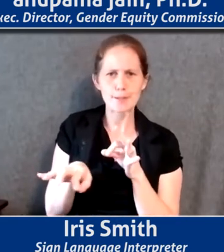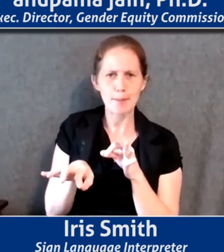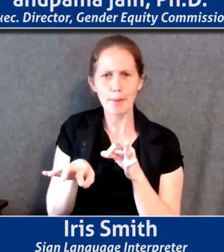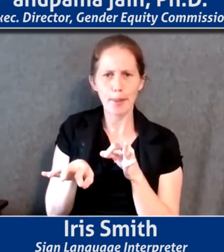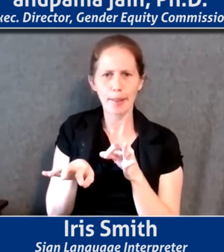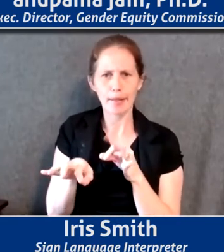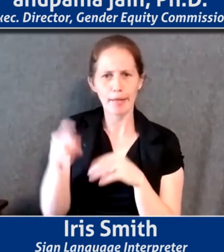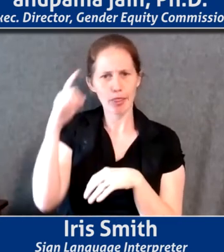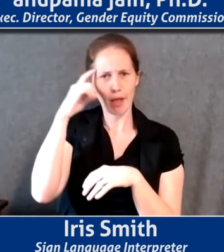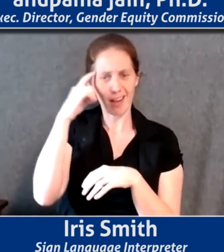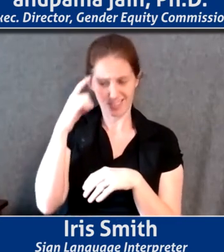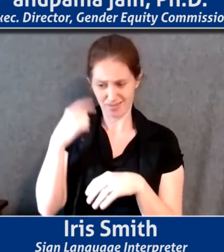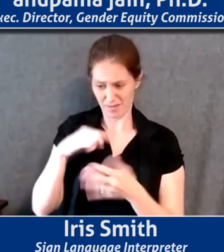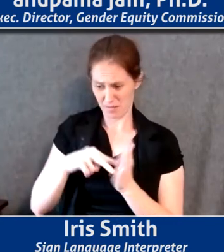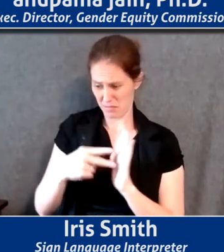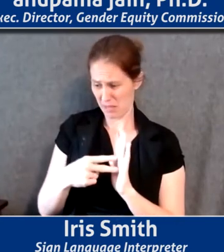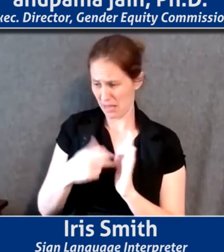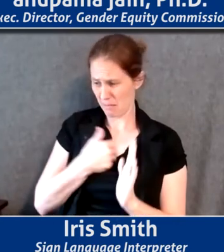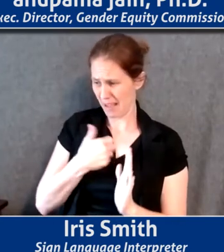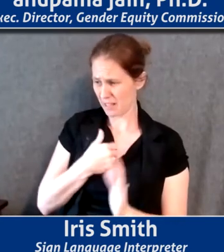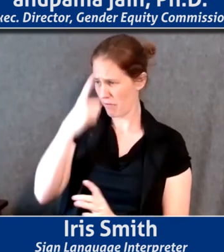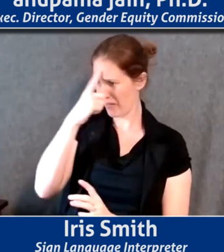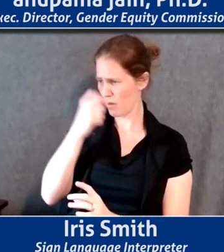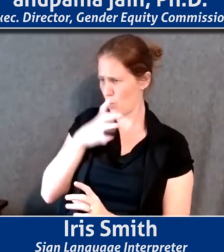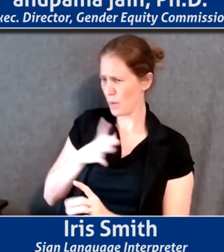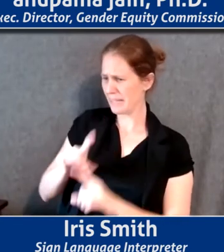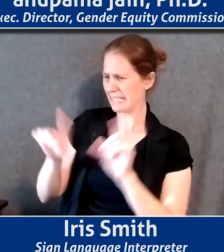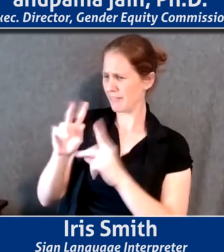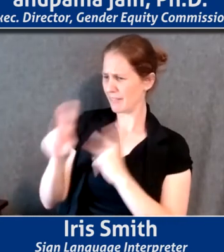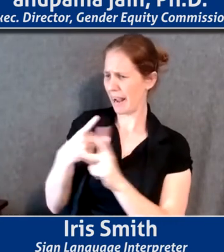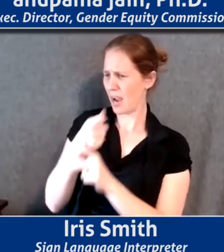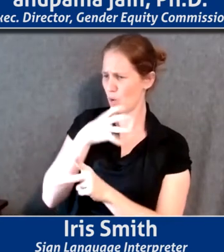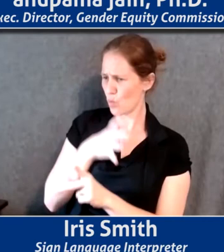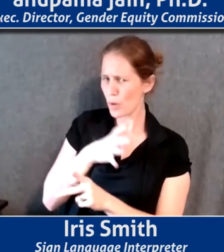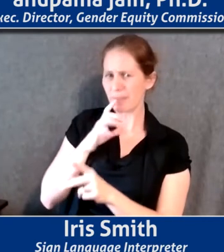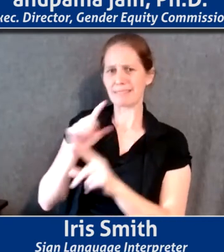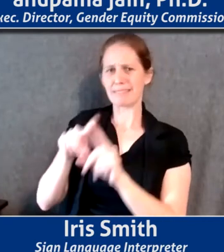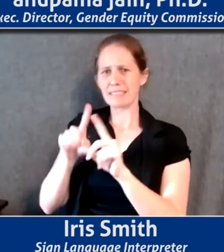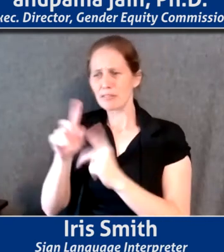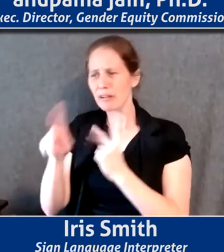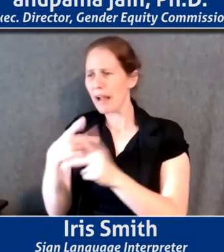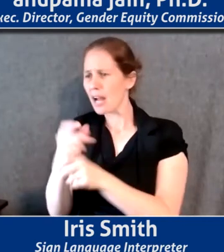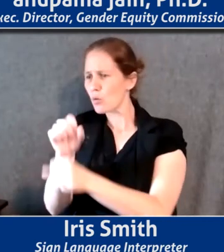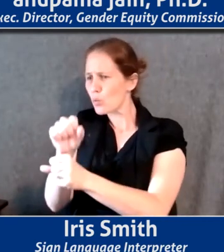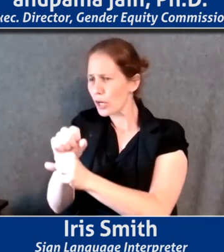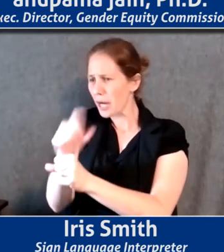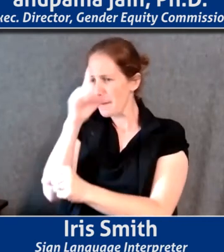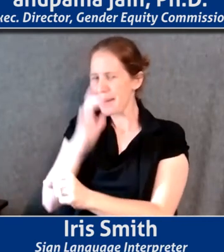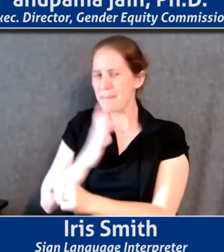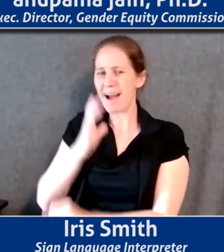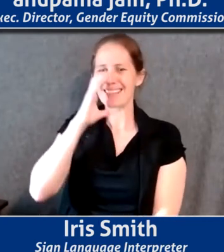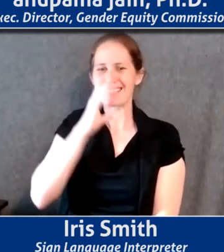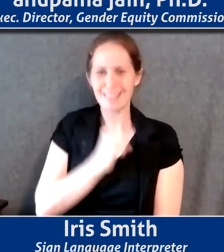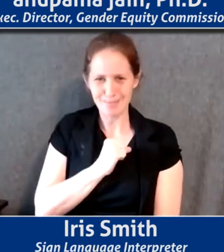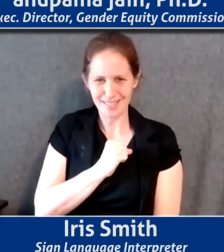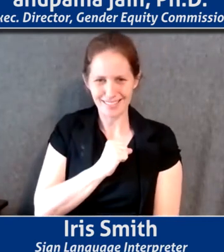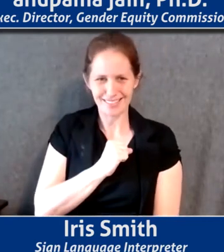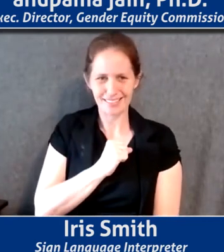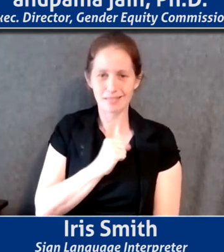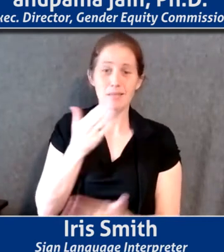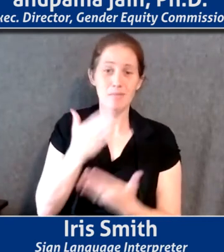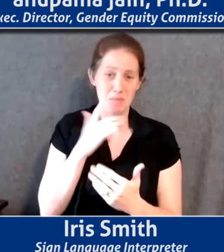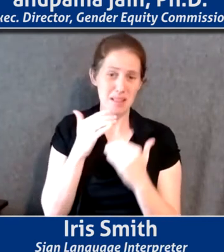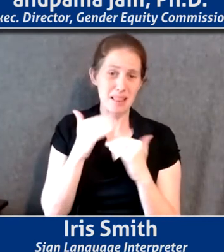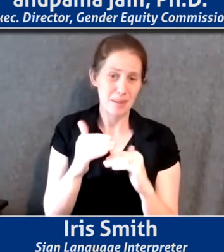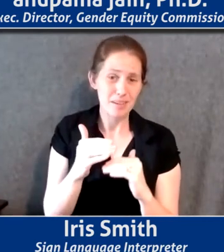worker because of my own assumptions about gender, which are likely limited because